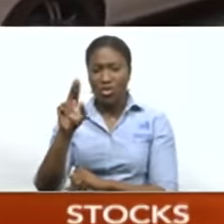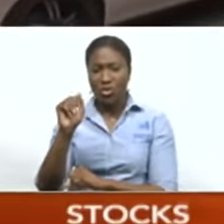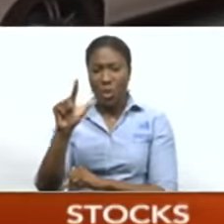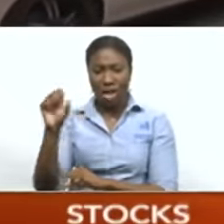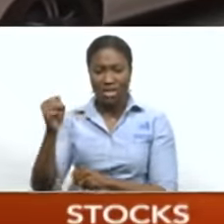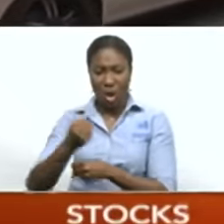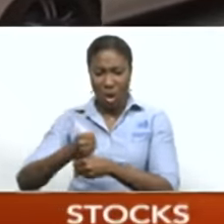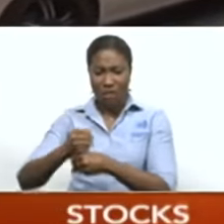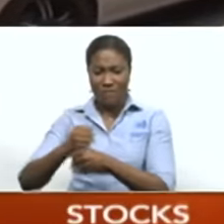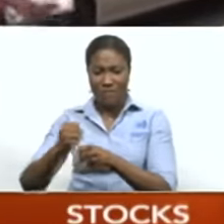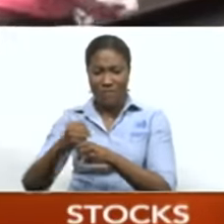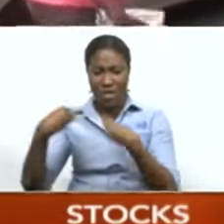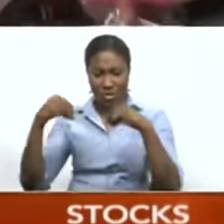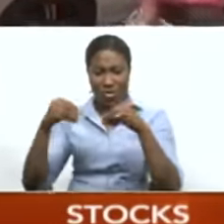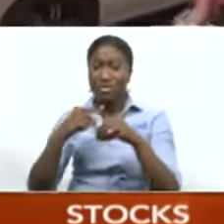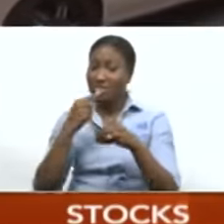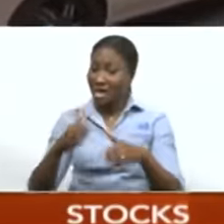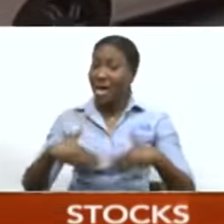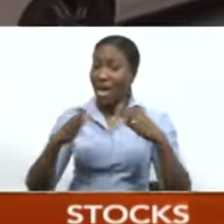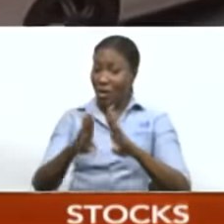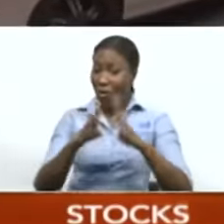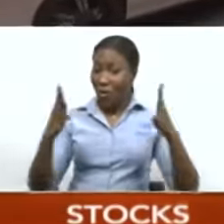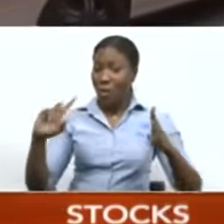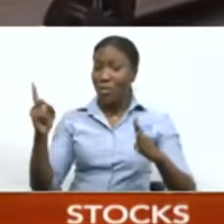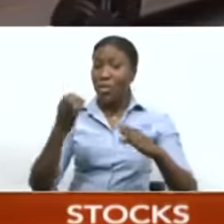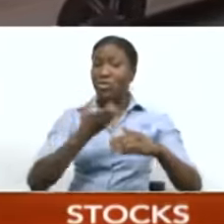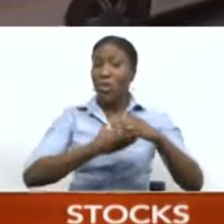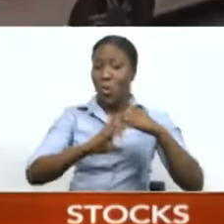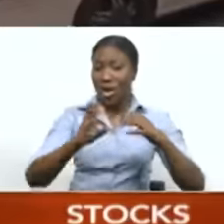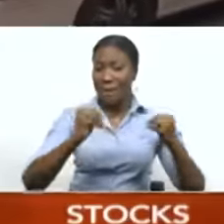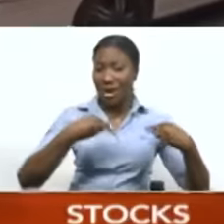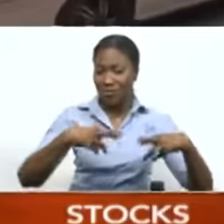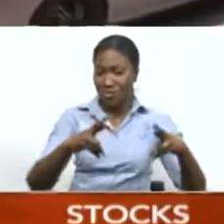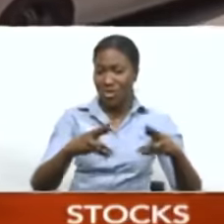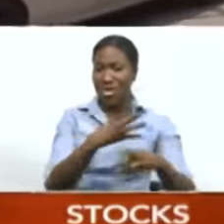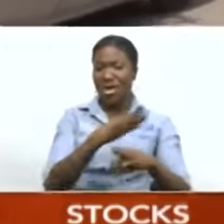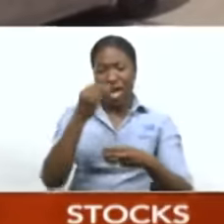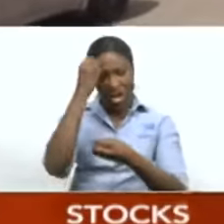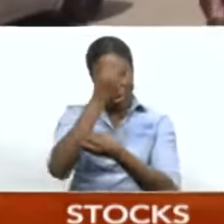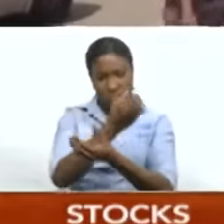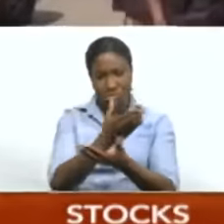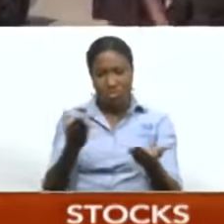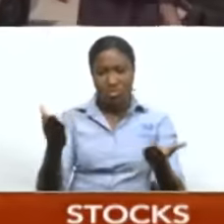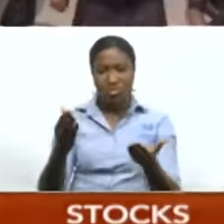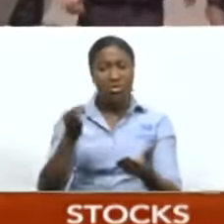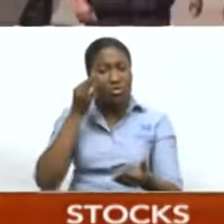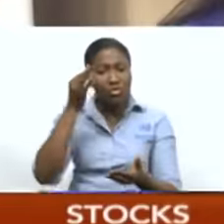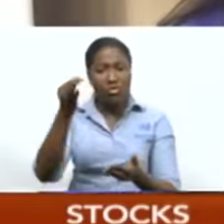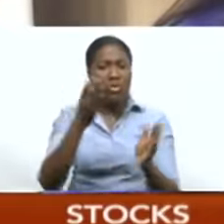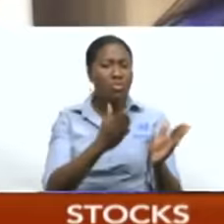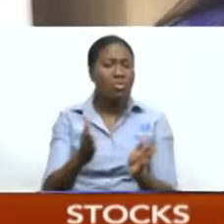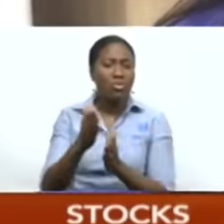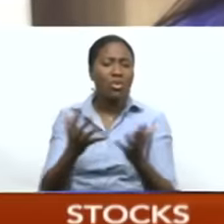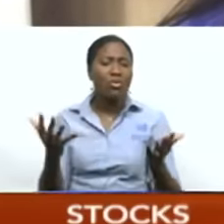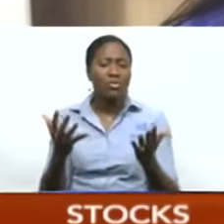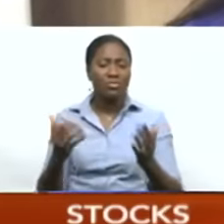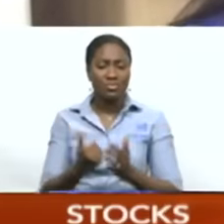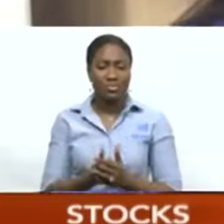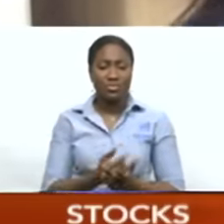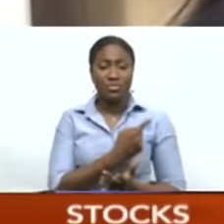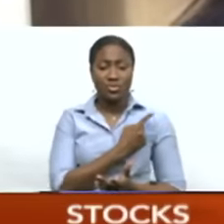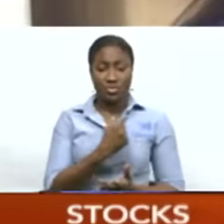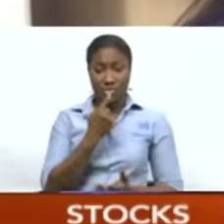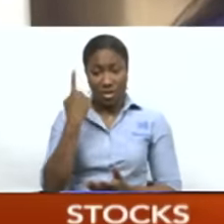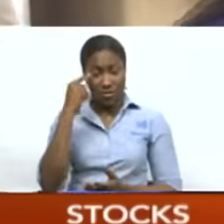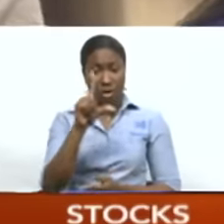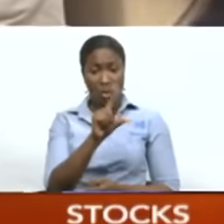good to reopen at Chagones Main Road. She gave an update on what can be expected in the future. So 2024 and